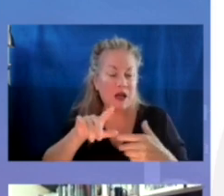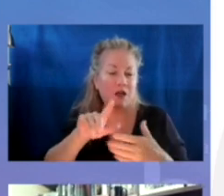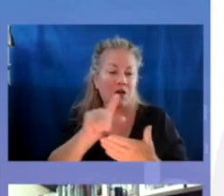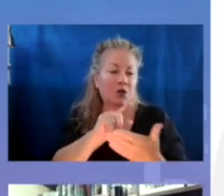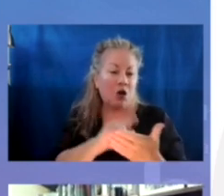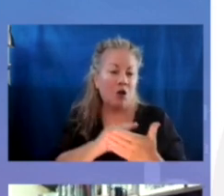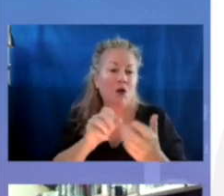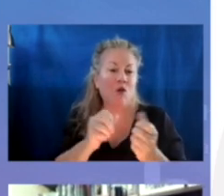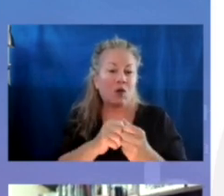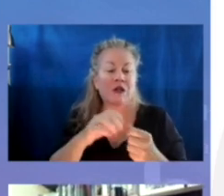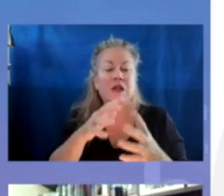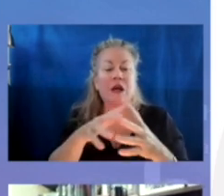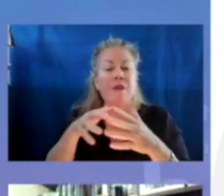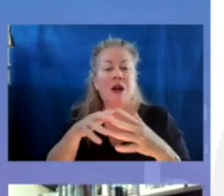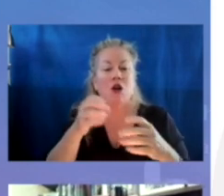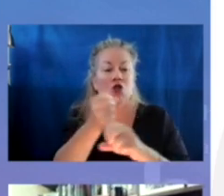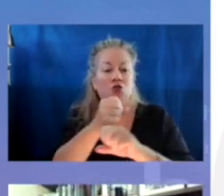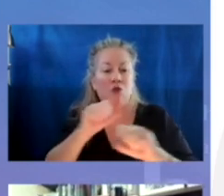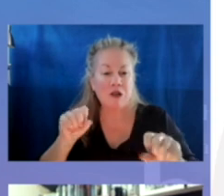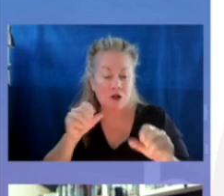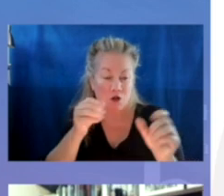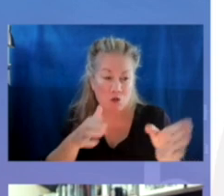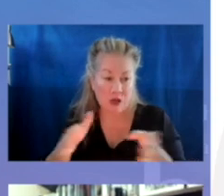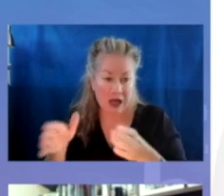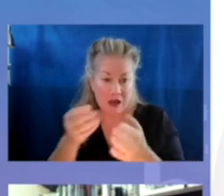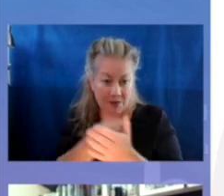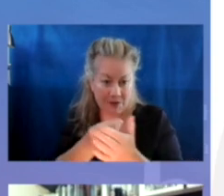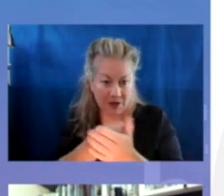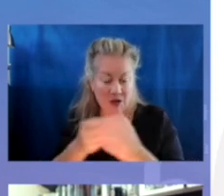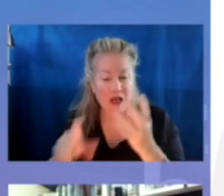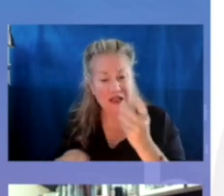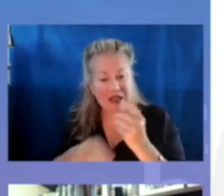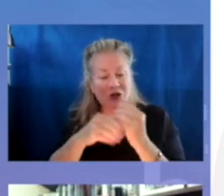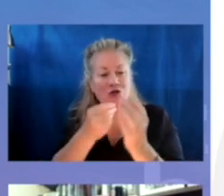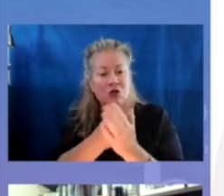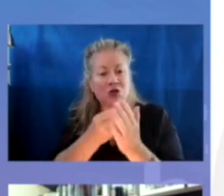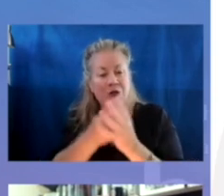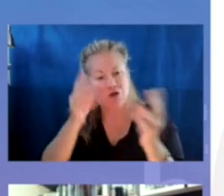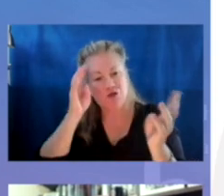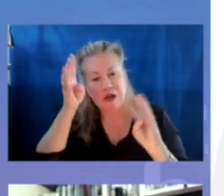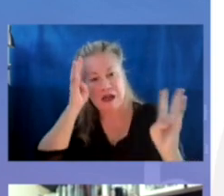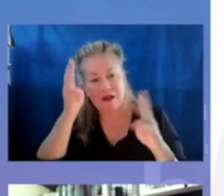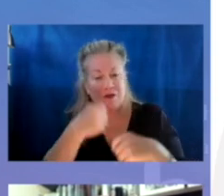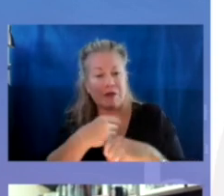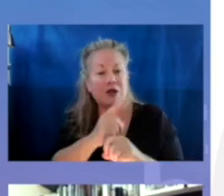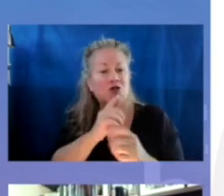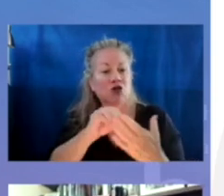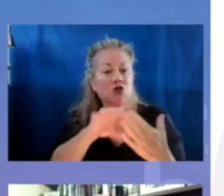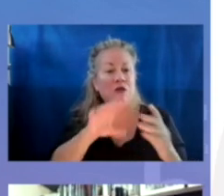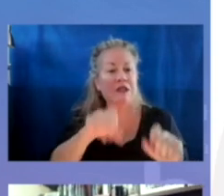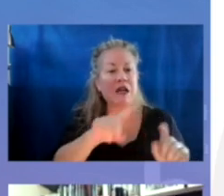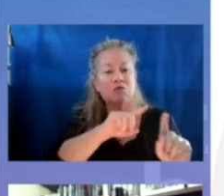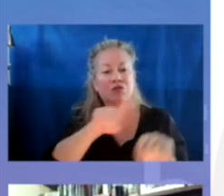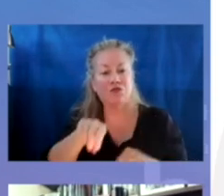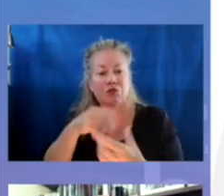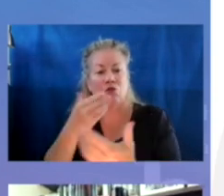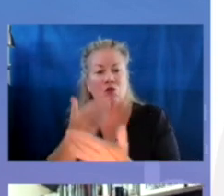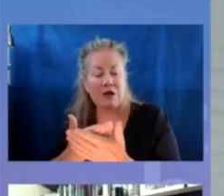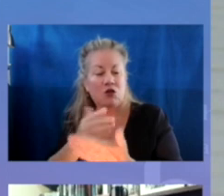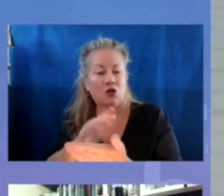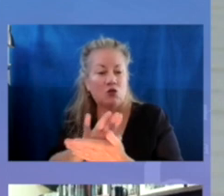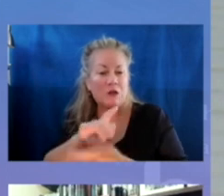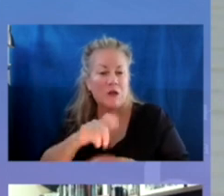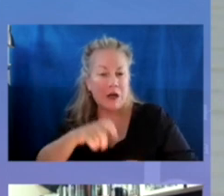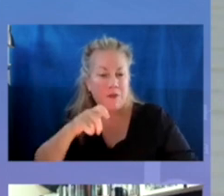the law, but with the American Rescue Plan funds, there's additional resources to be creative and make sure students can get to school on time.